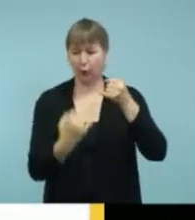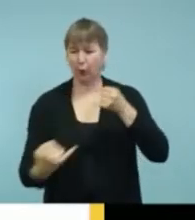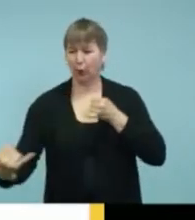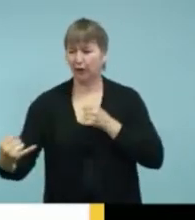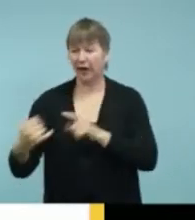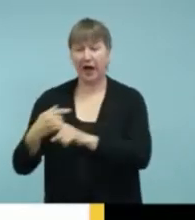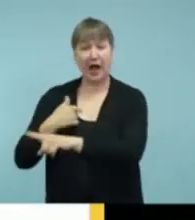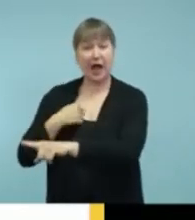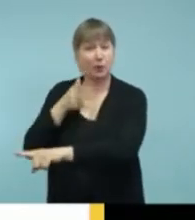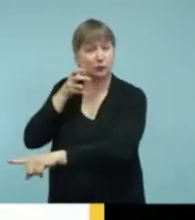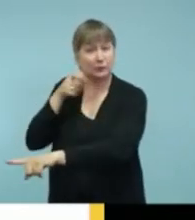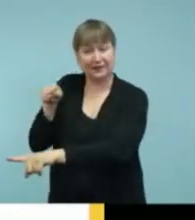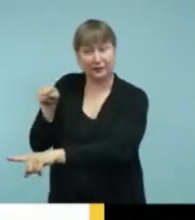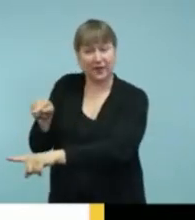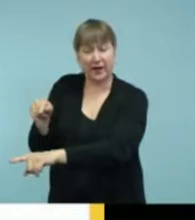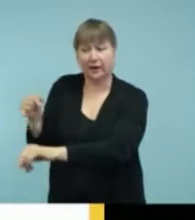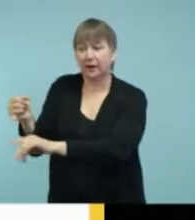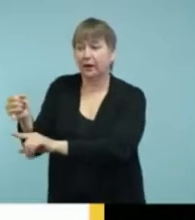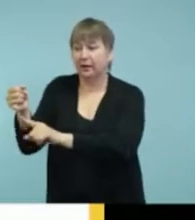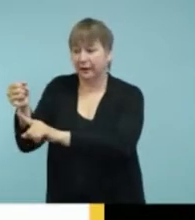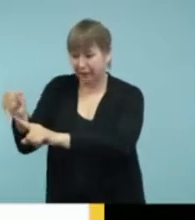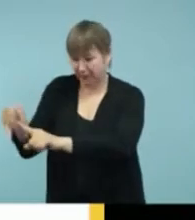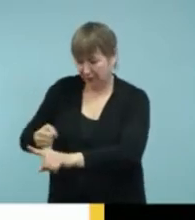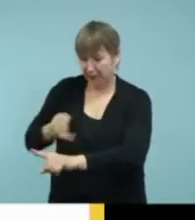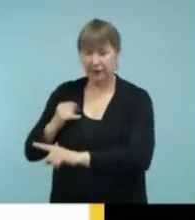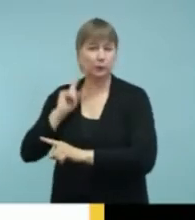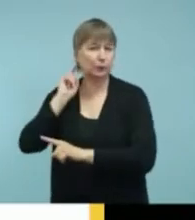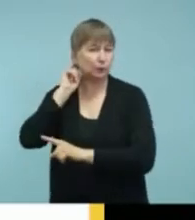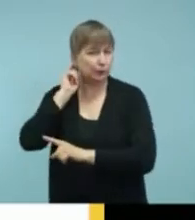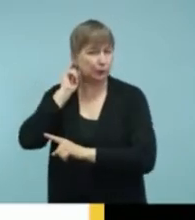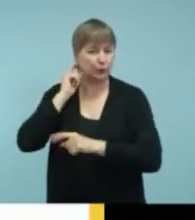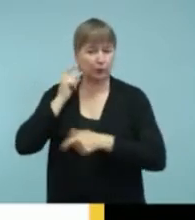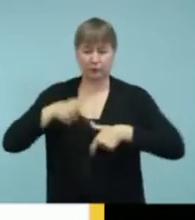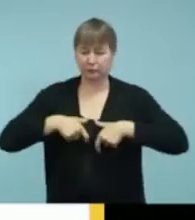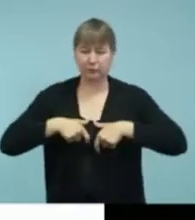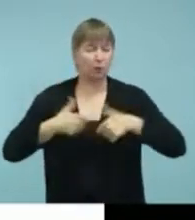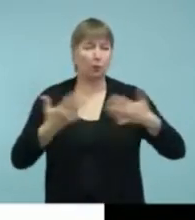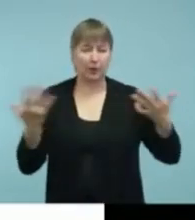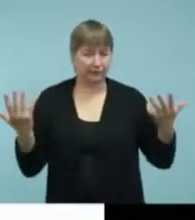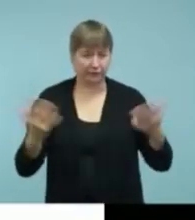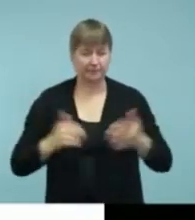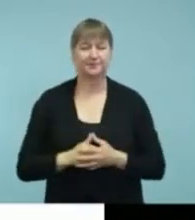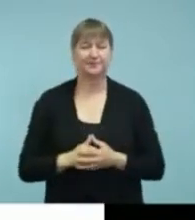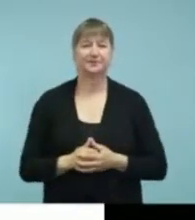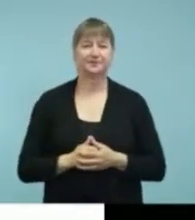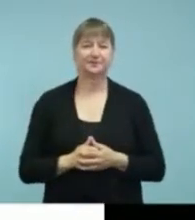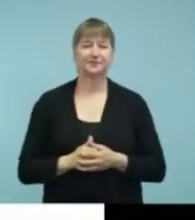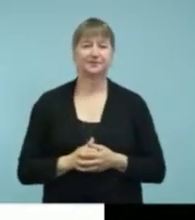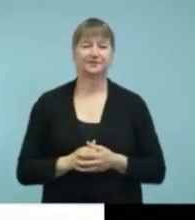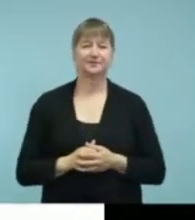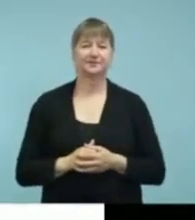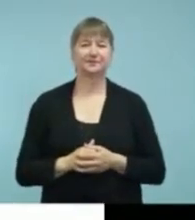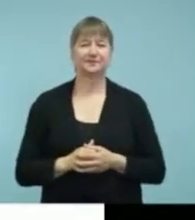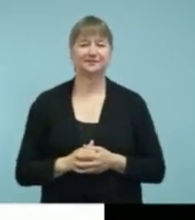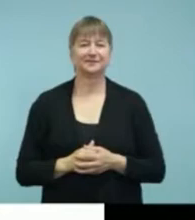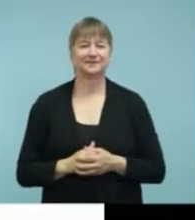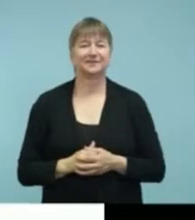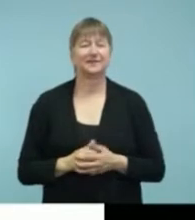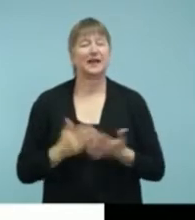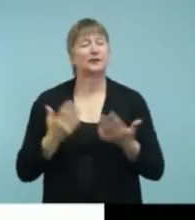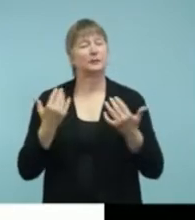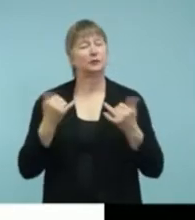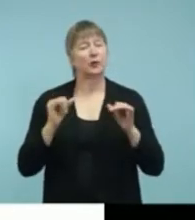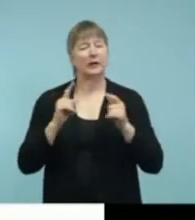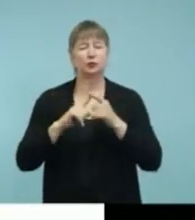to your amplification. So, next slide. So, I tried to portray this graphically.